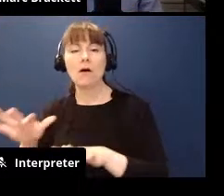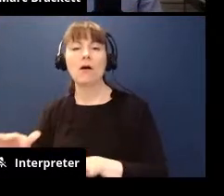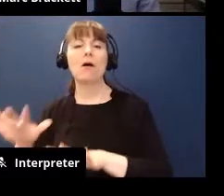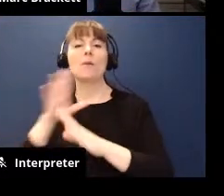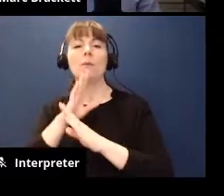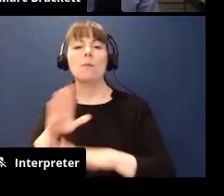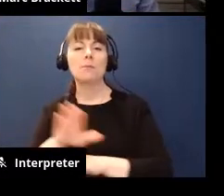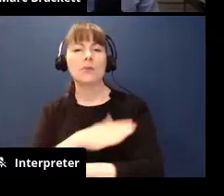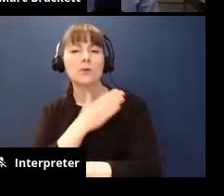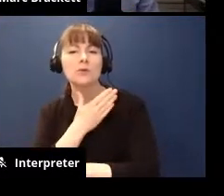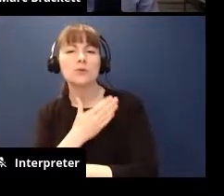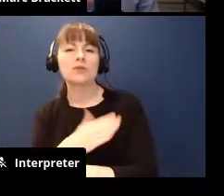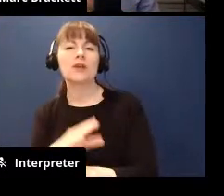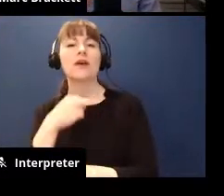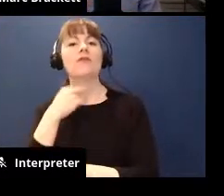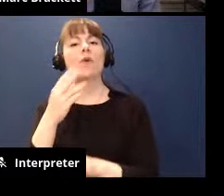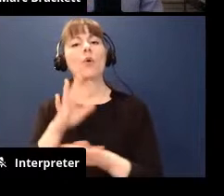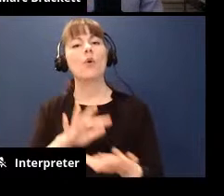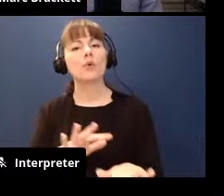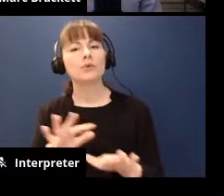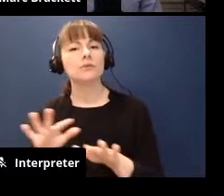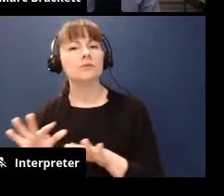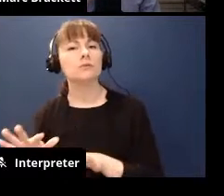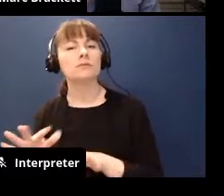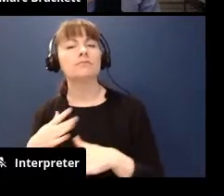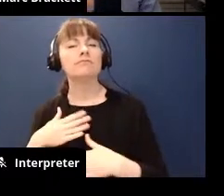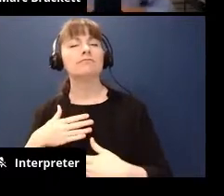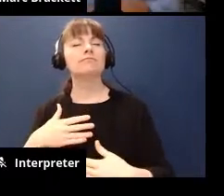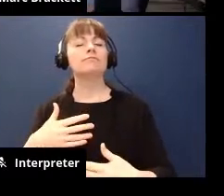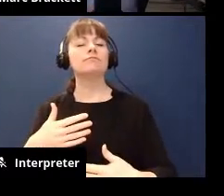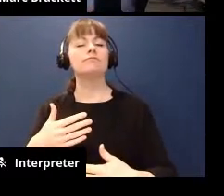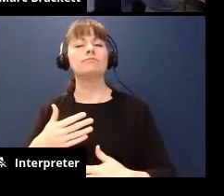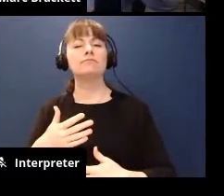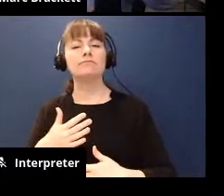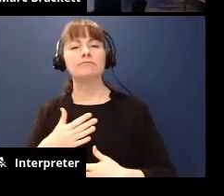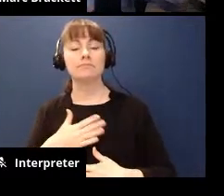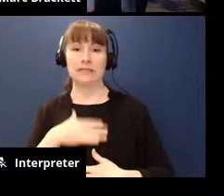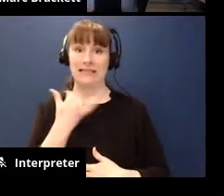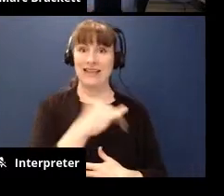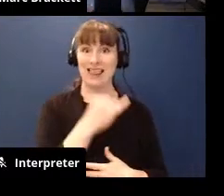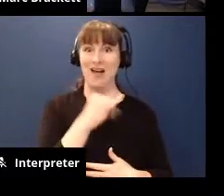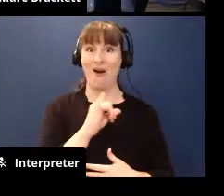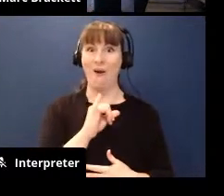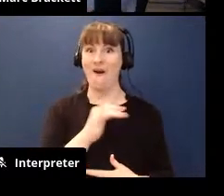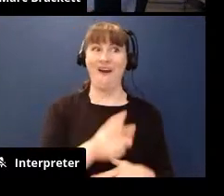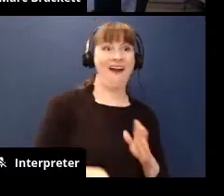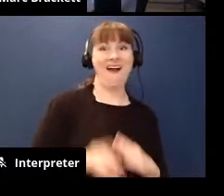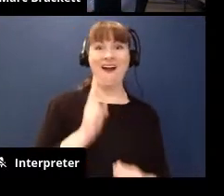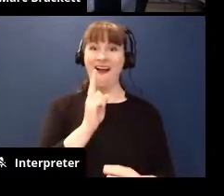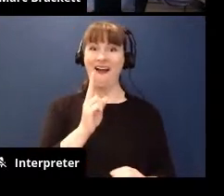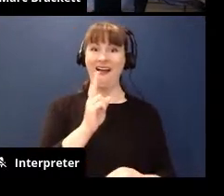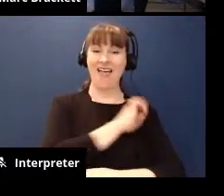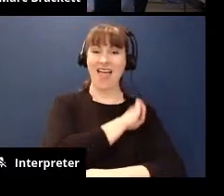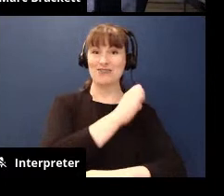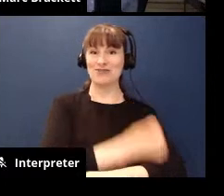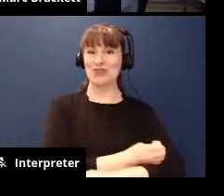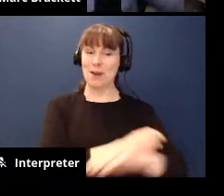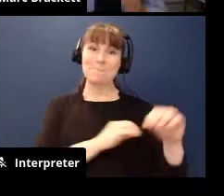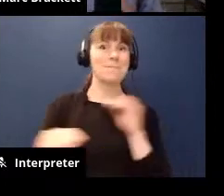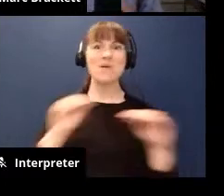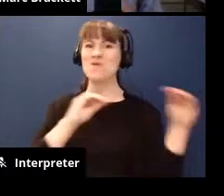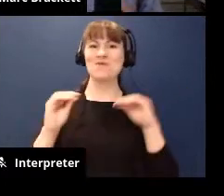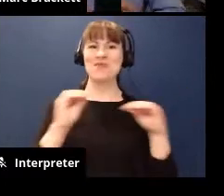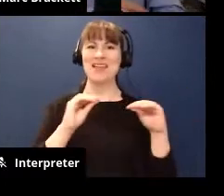calming voice breathing exercises yellow quadrant high energy you know movement